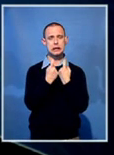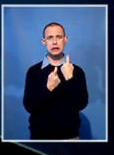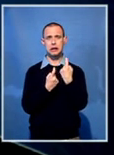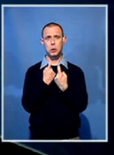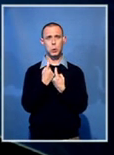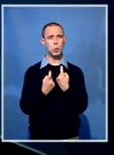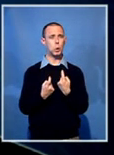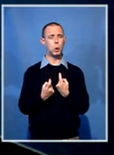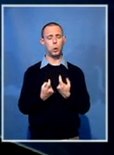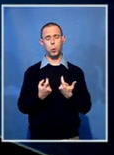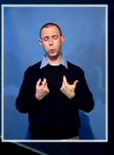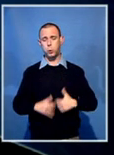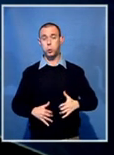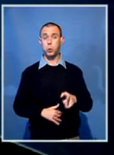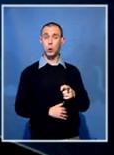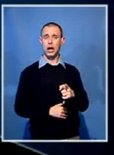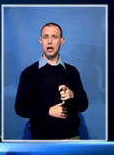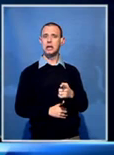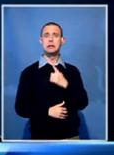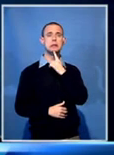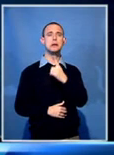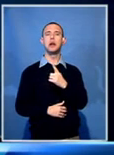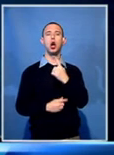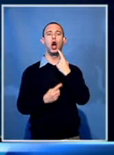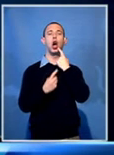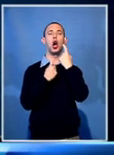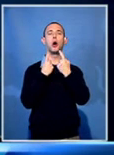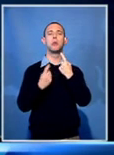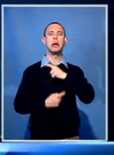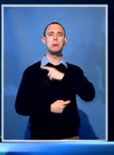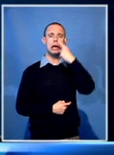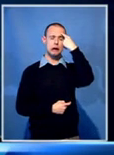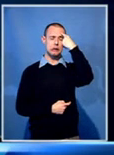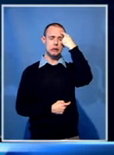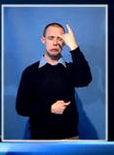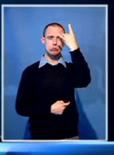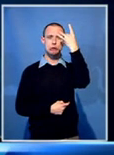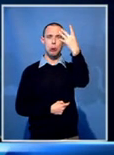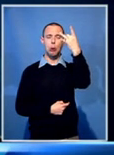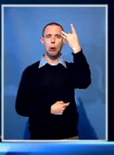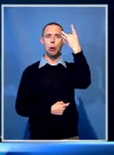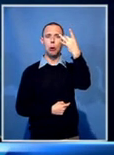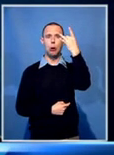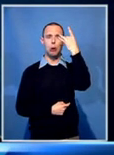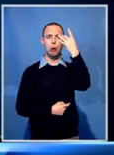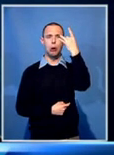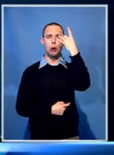And he was also complaining about his head that it is